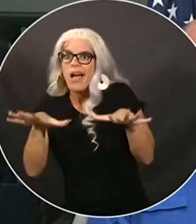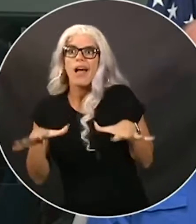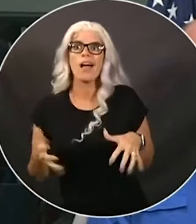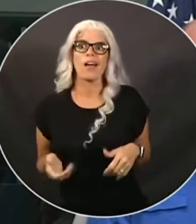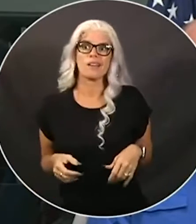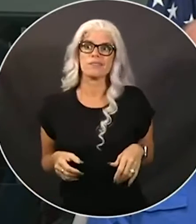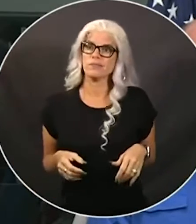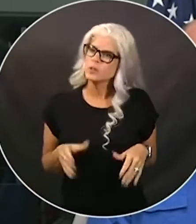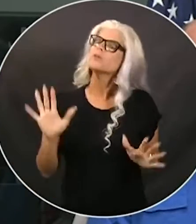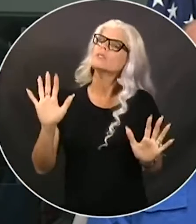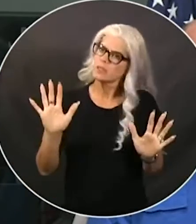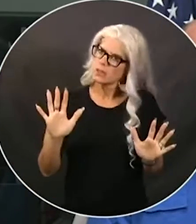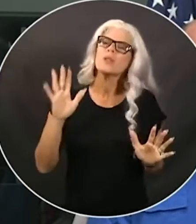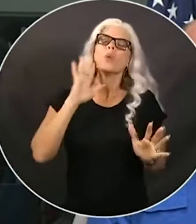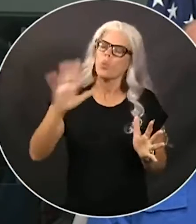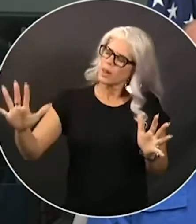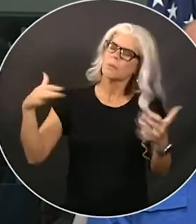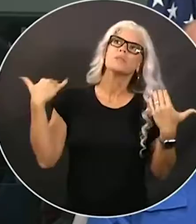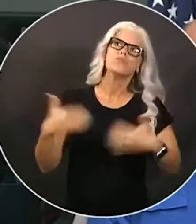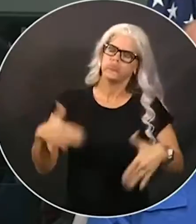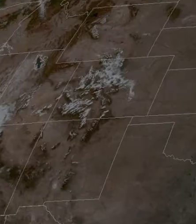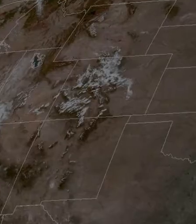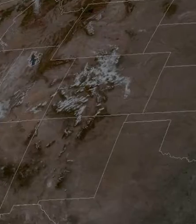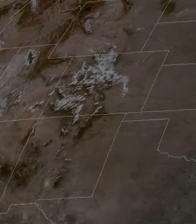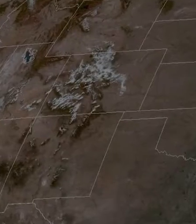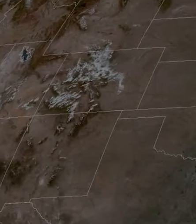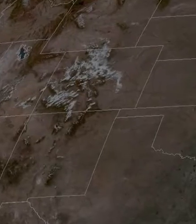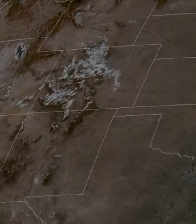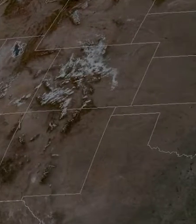nasty, nasty day, two days.